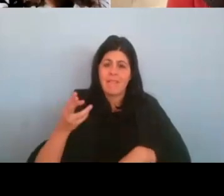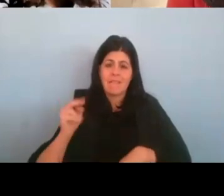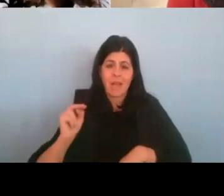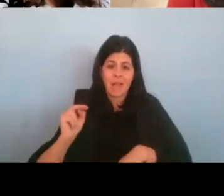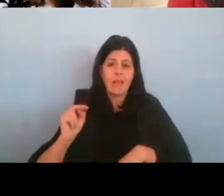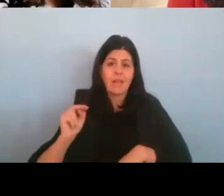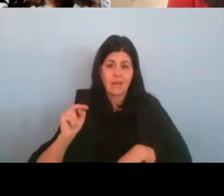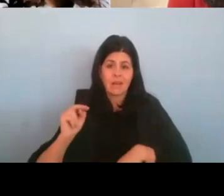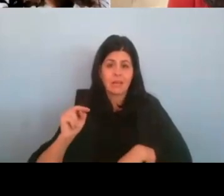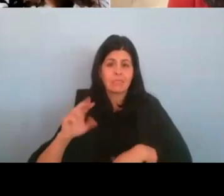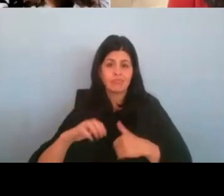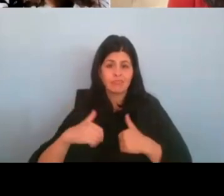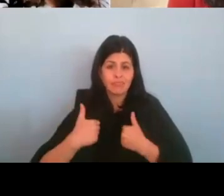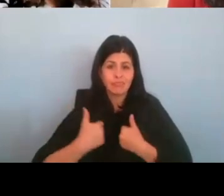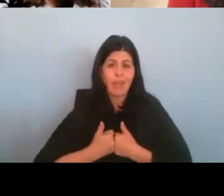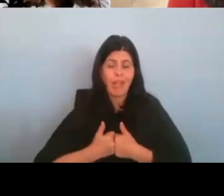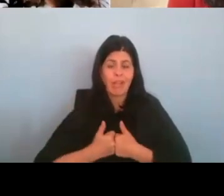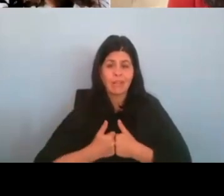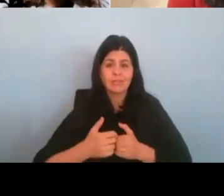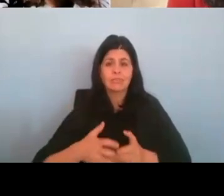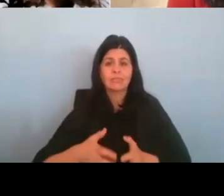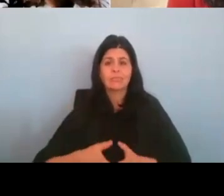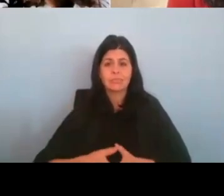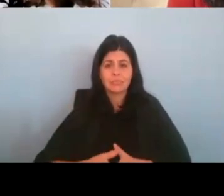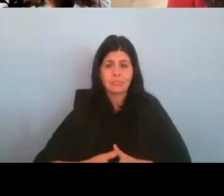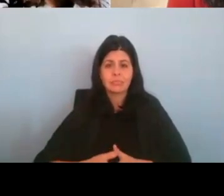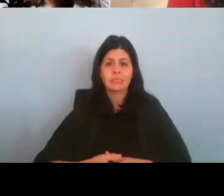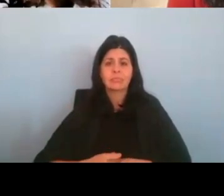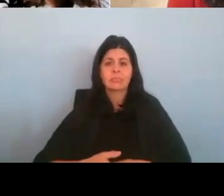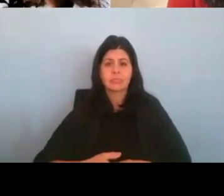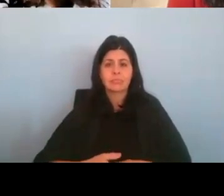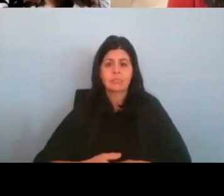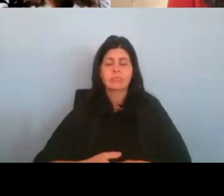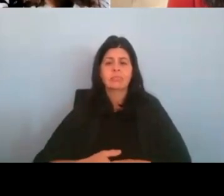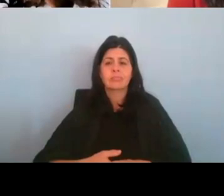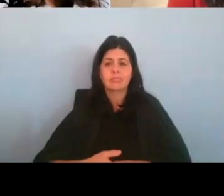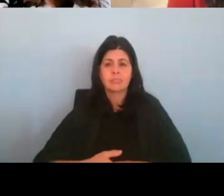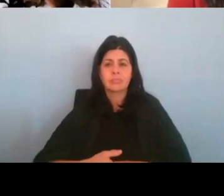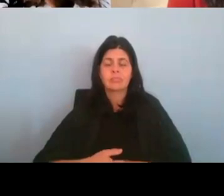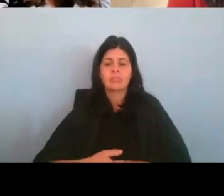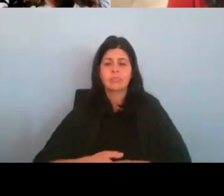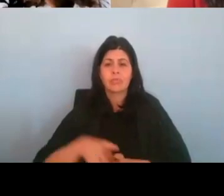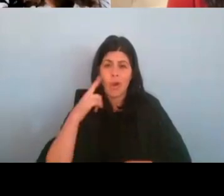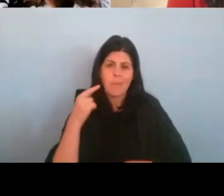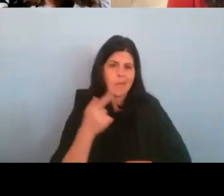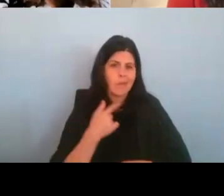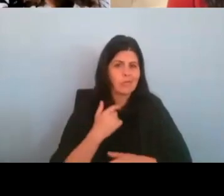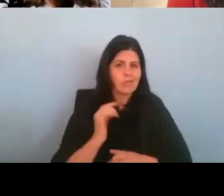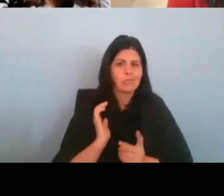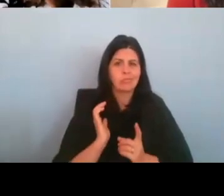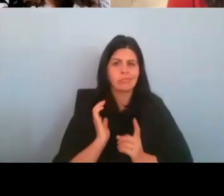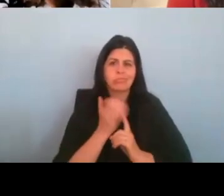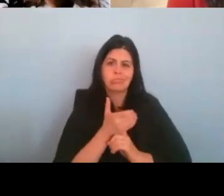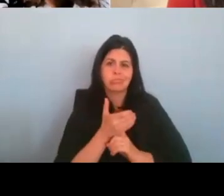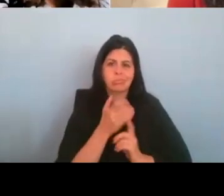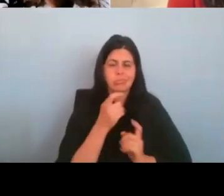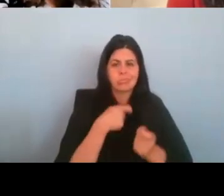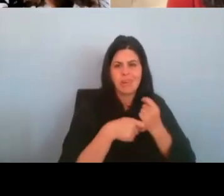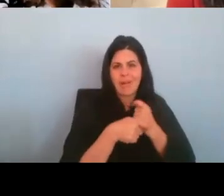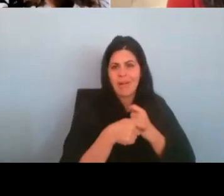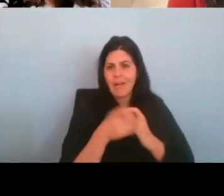in, in that, um, in those shoes and, but also wanting to honor, um,